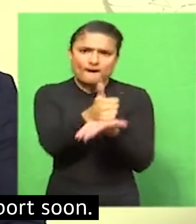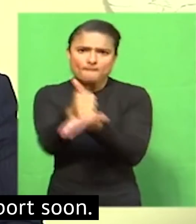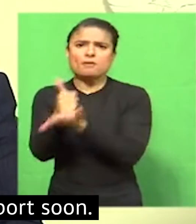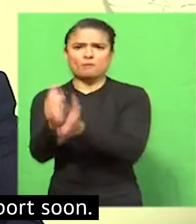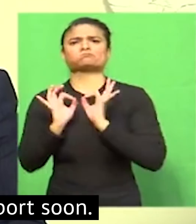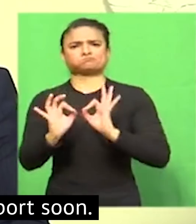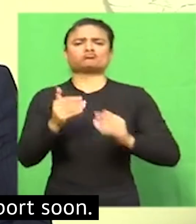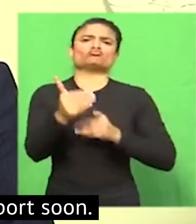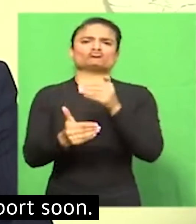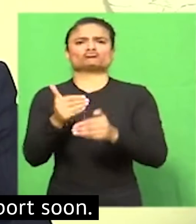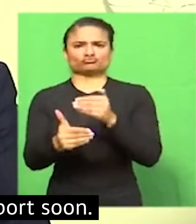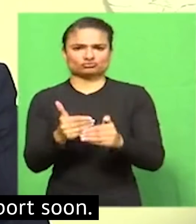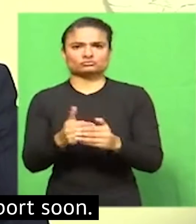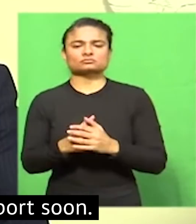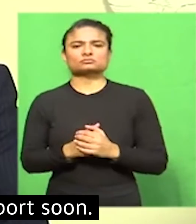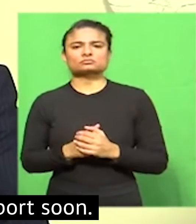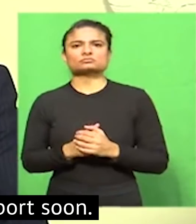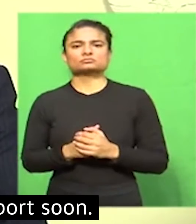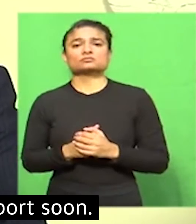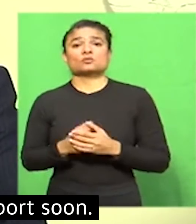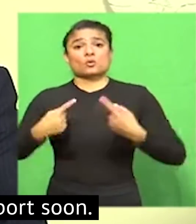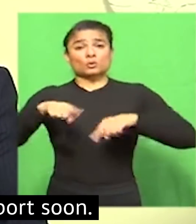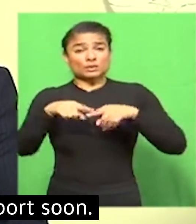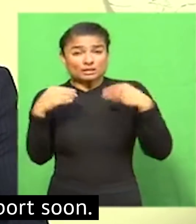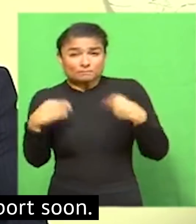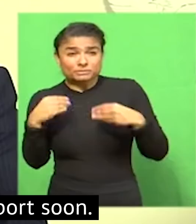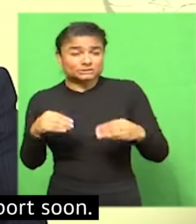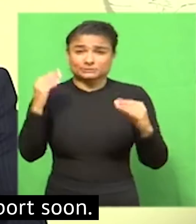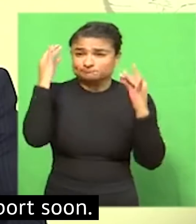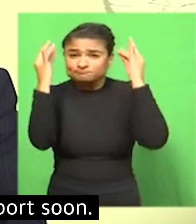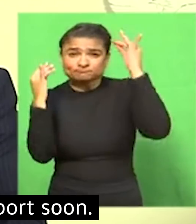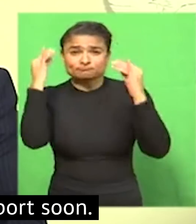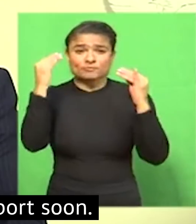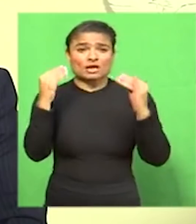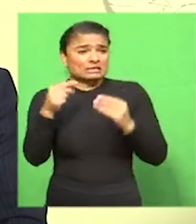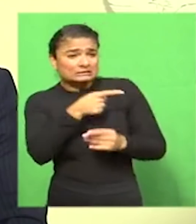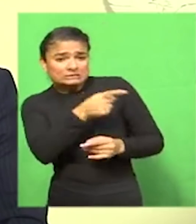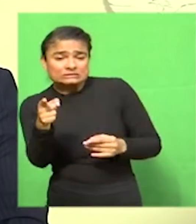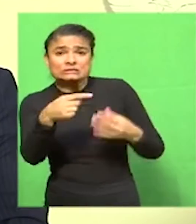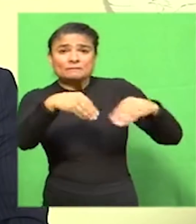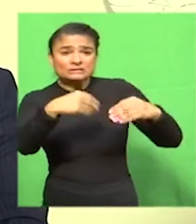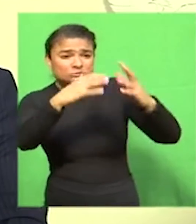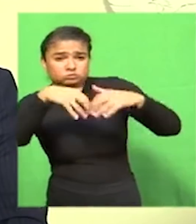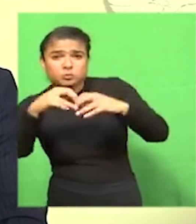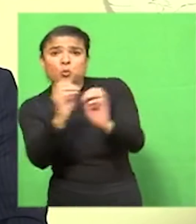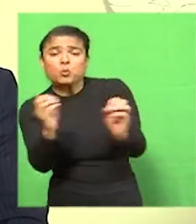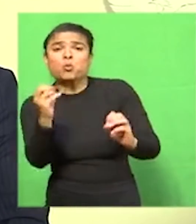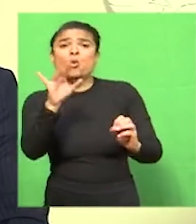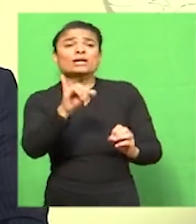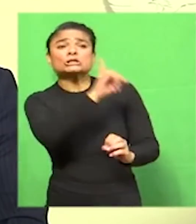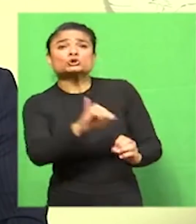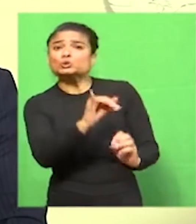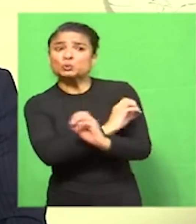to extend support to uninsured businesses that were affected by the violence. Government will